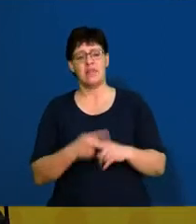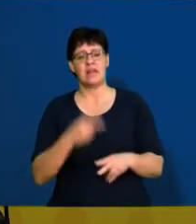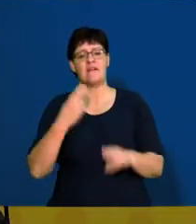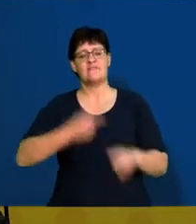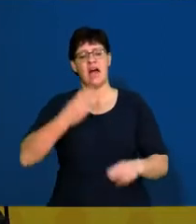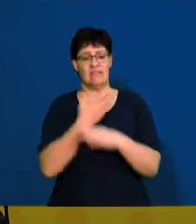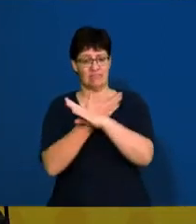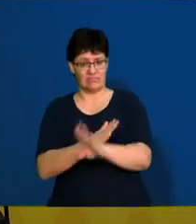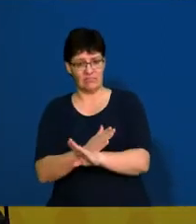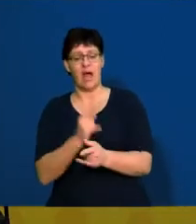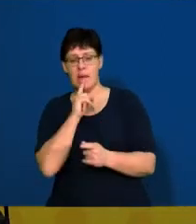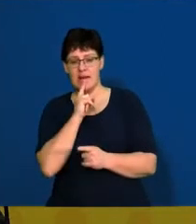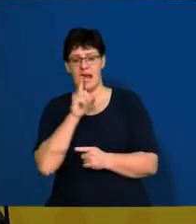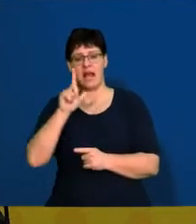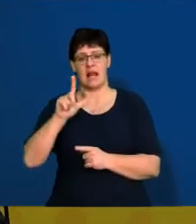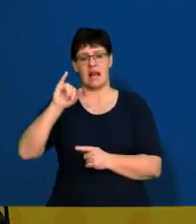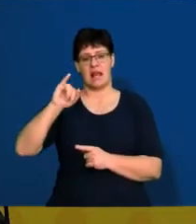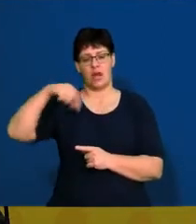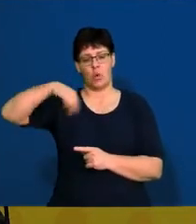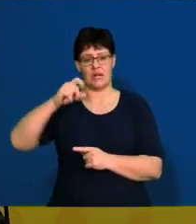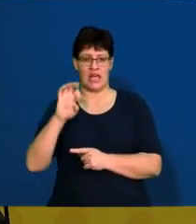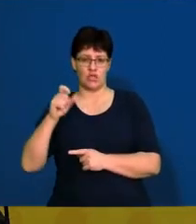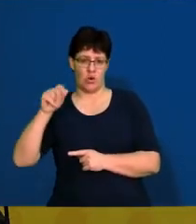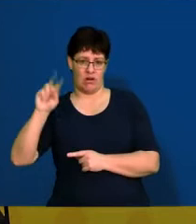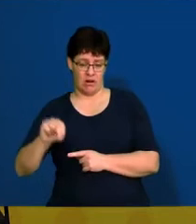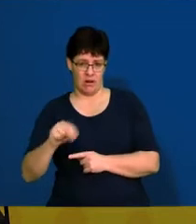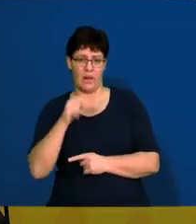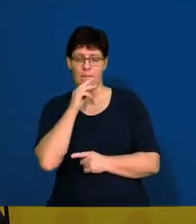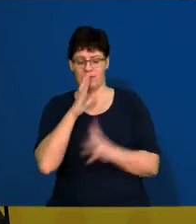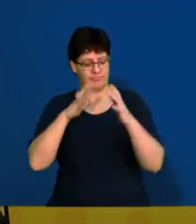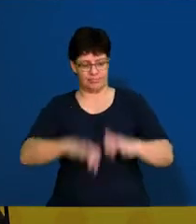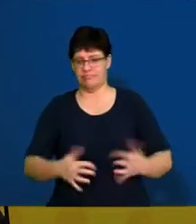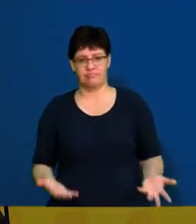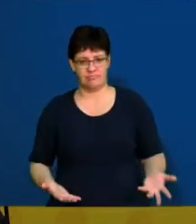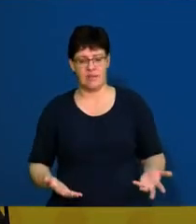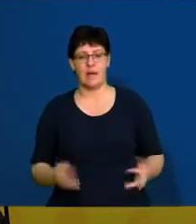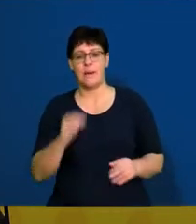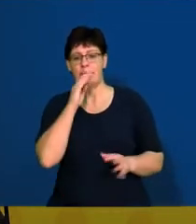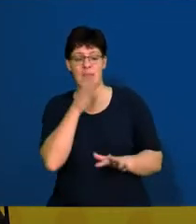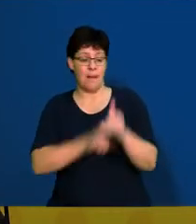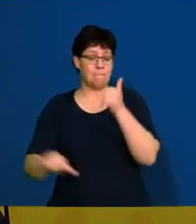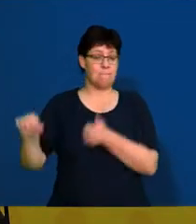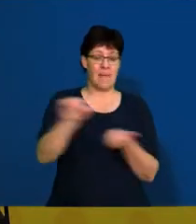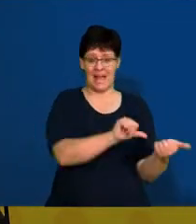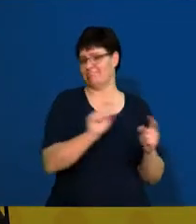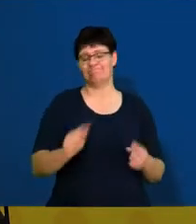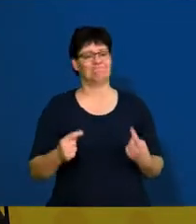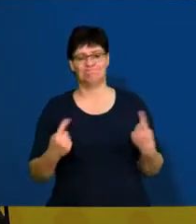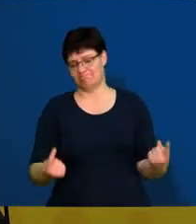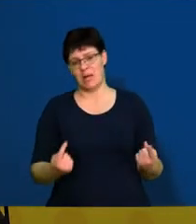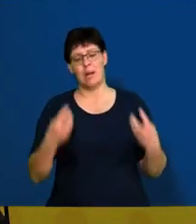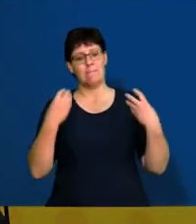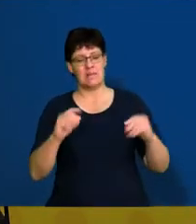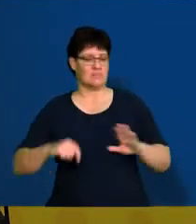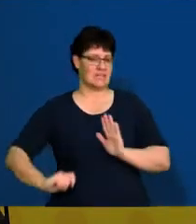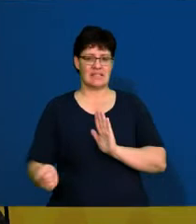that we have is liquidation. Once we hit the liquidation strategy, there is no turning back. The business will